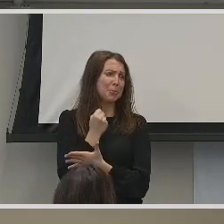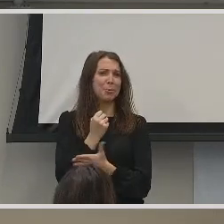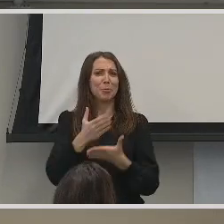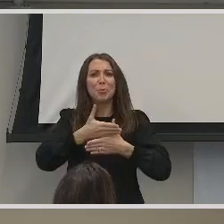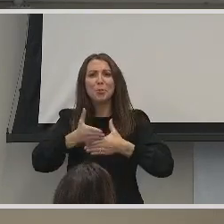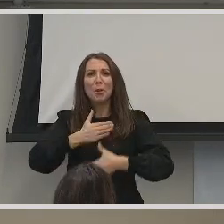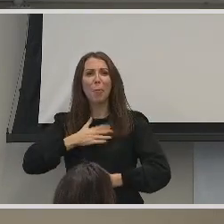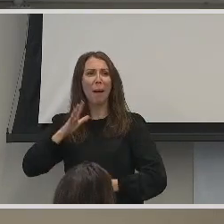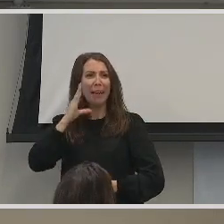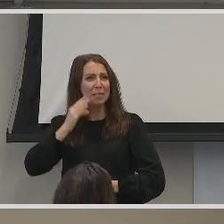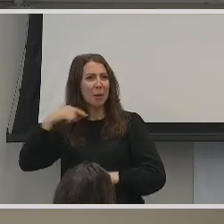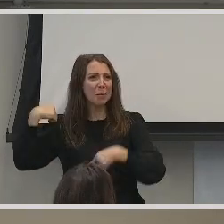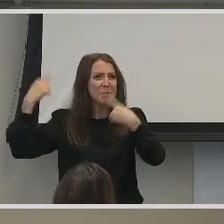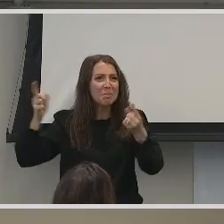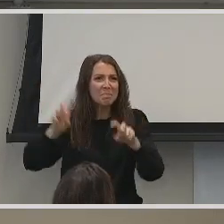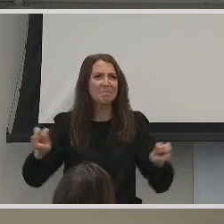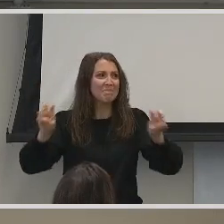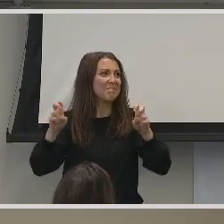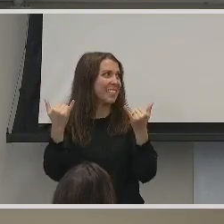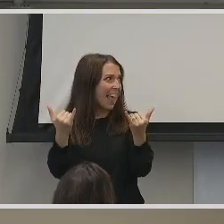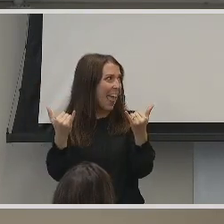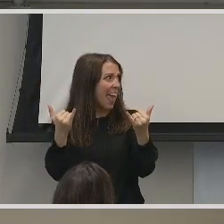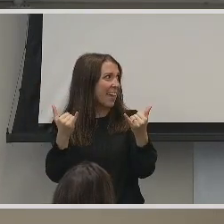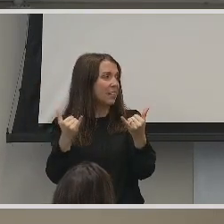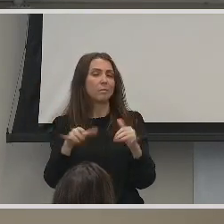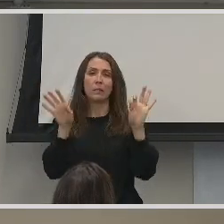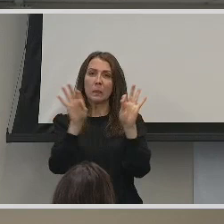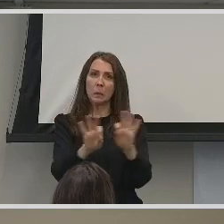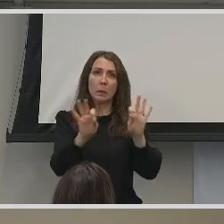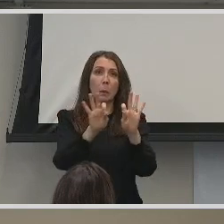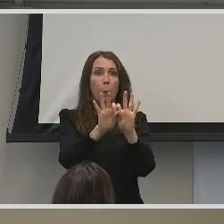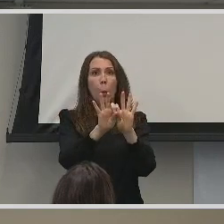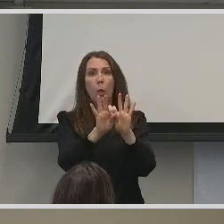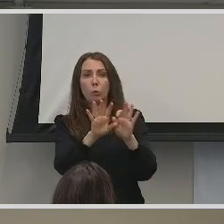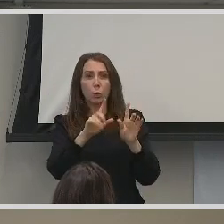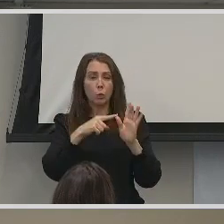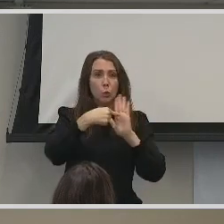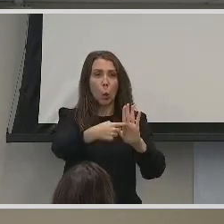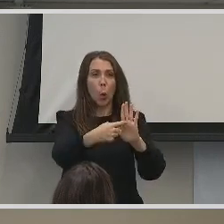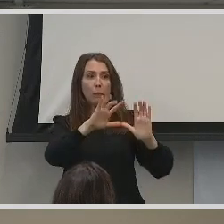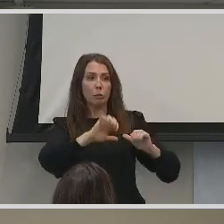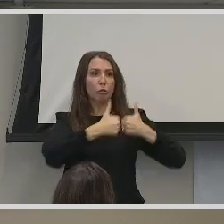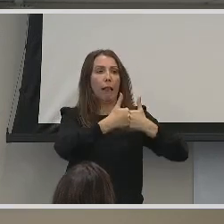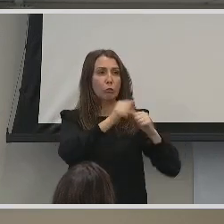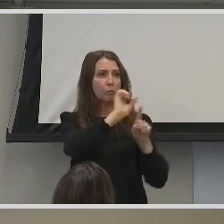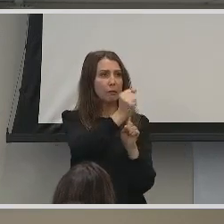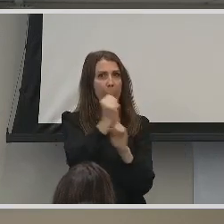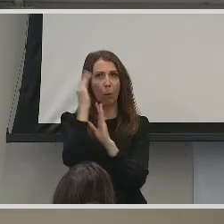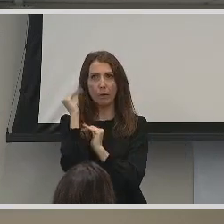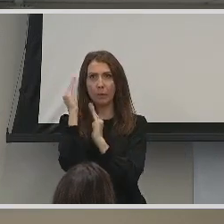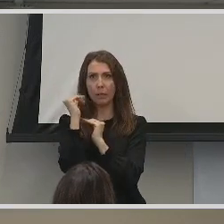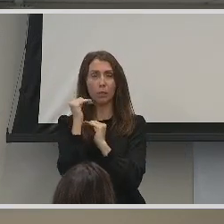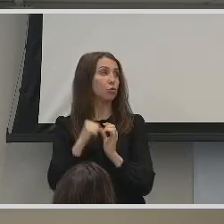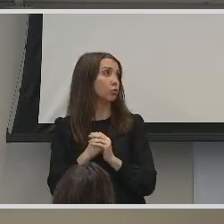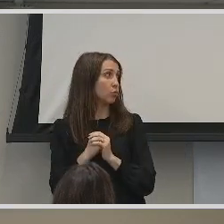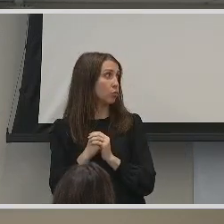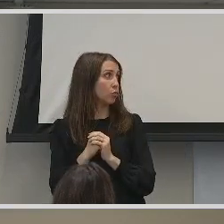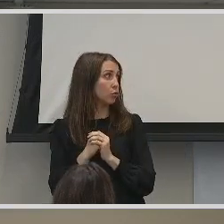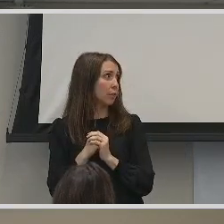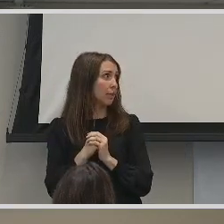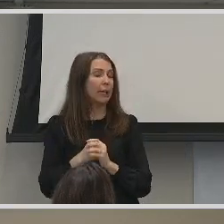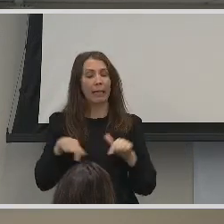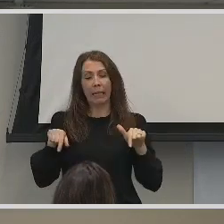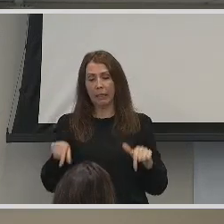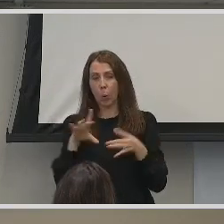with you today. My story underscores the importance of challenging societal perceptions and expectations. And